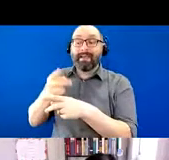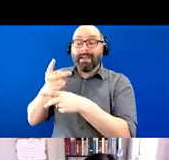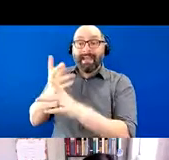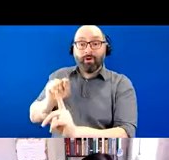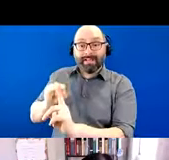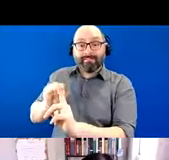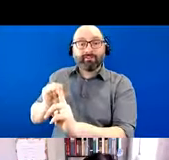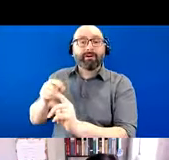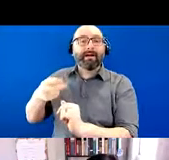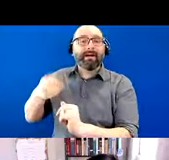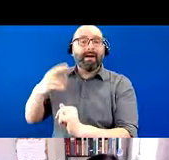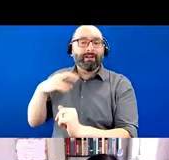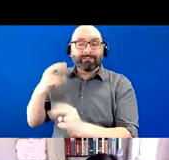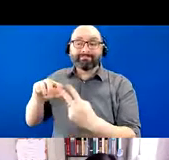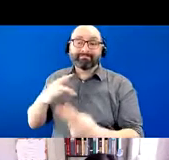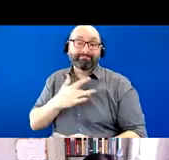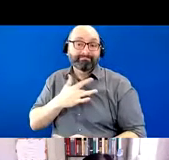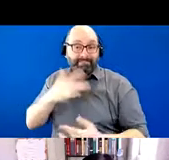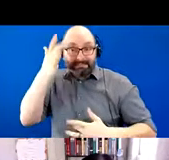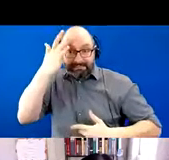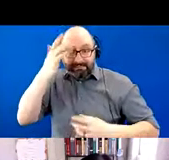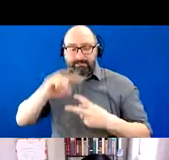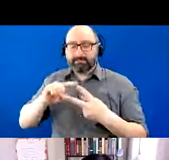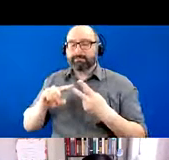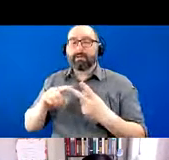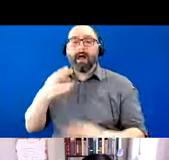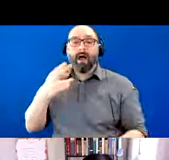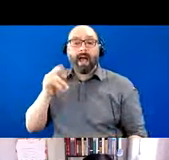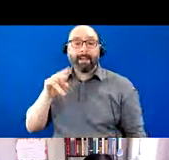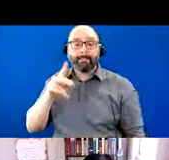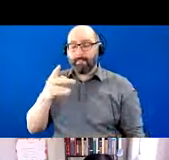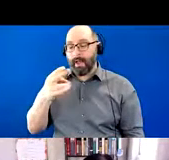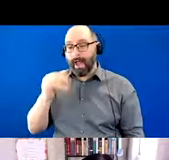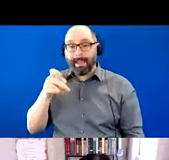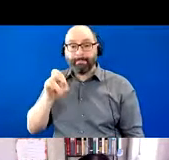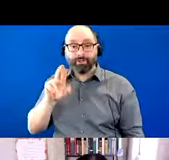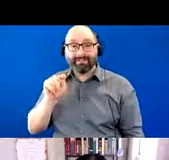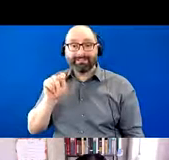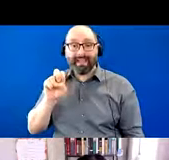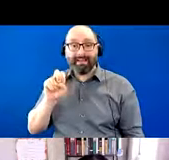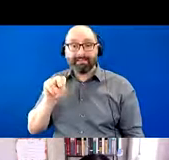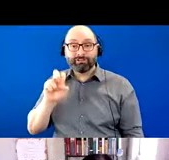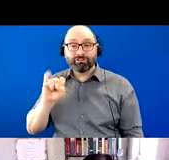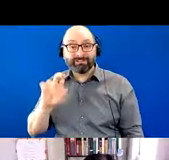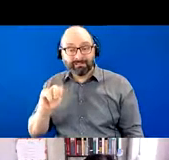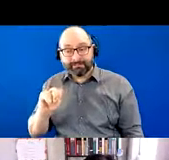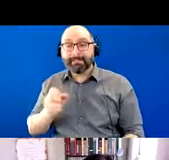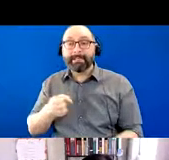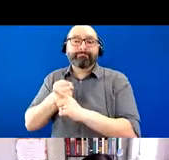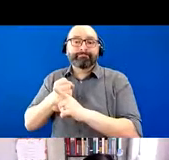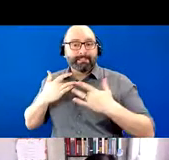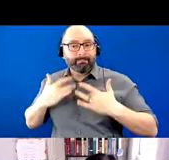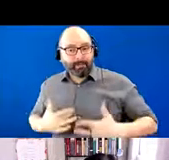for developing cardiovascular disease, disease like hypertension, high risk for developing depression, anxiety